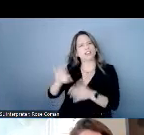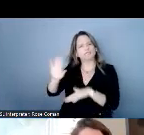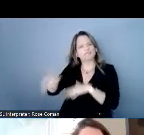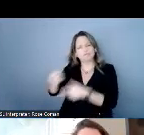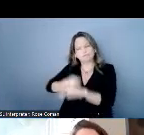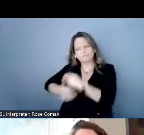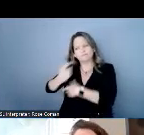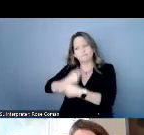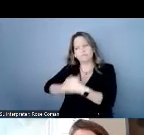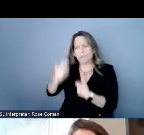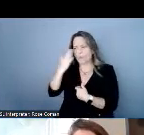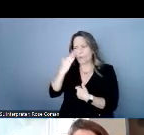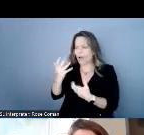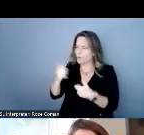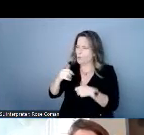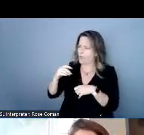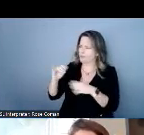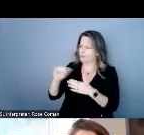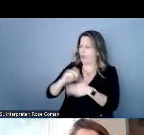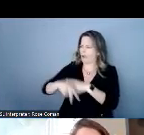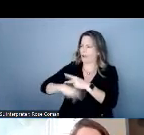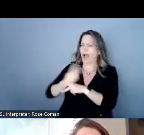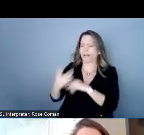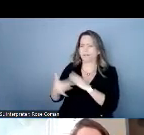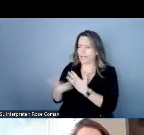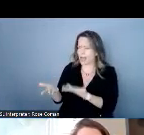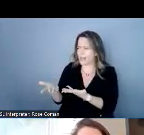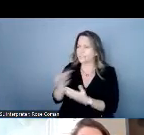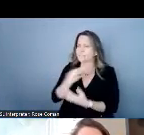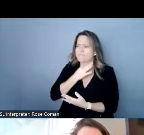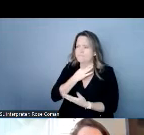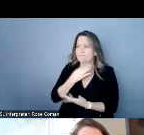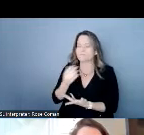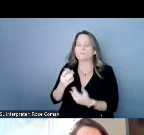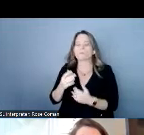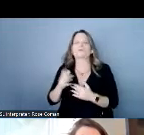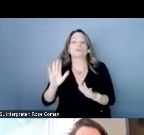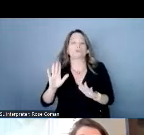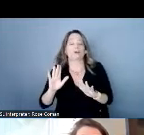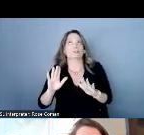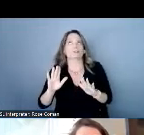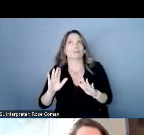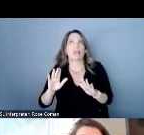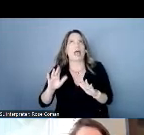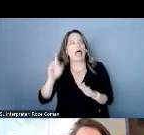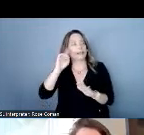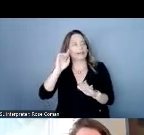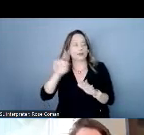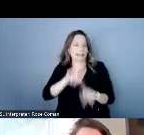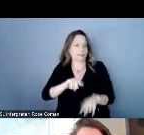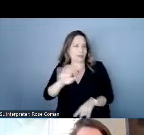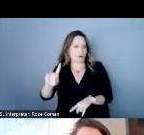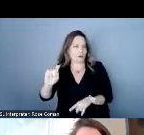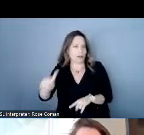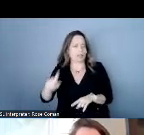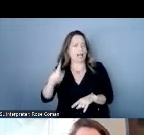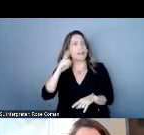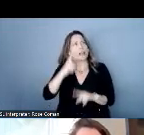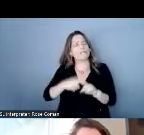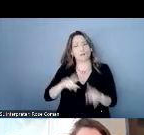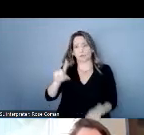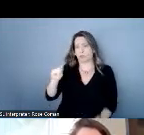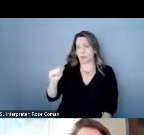technology to answer the first part of your question in an order i believe from 2018 the federal